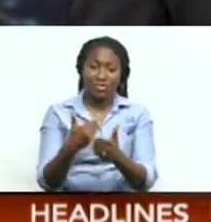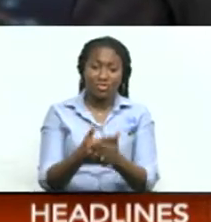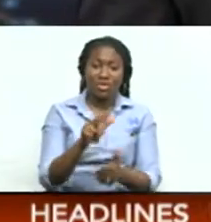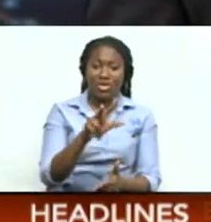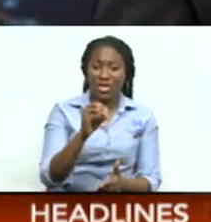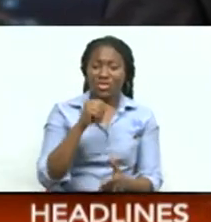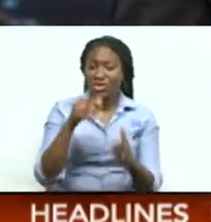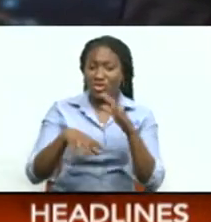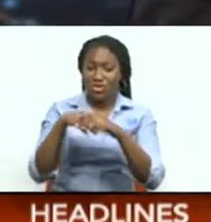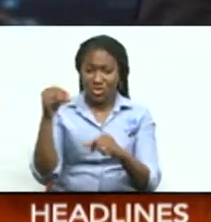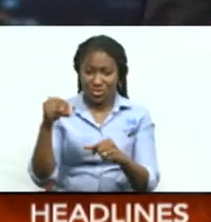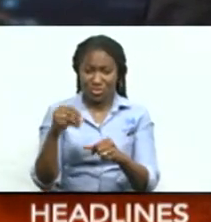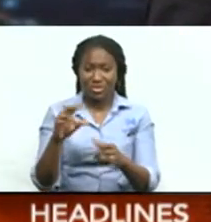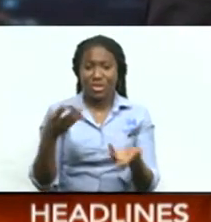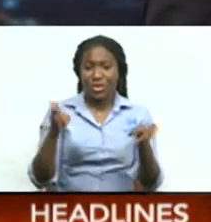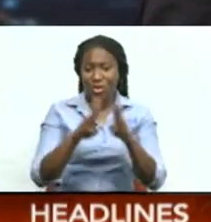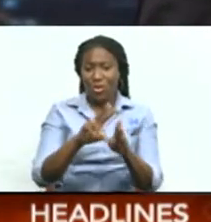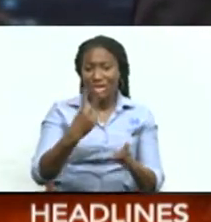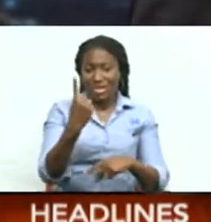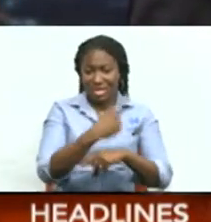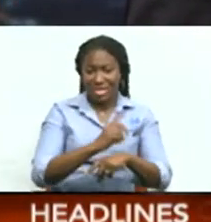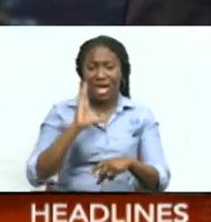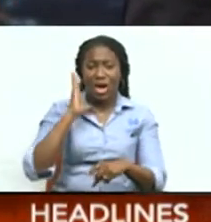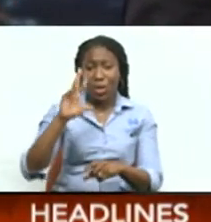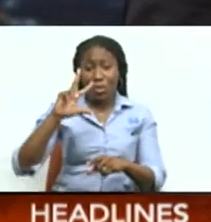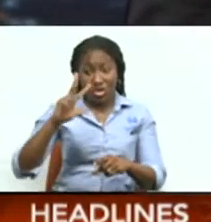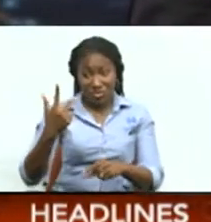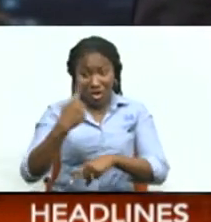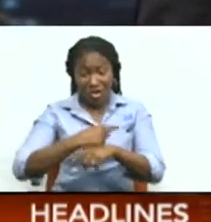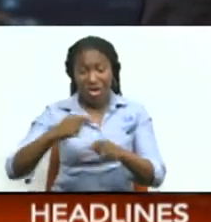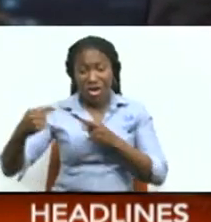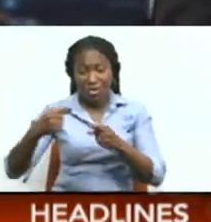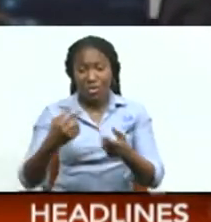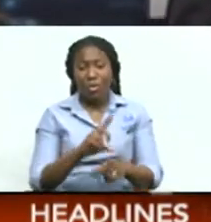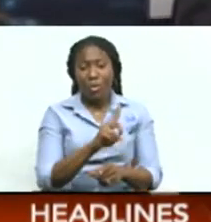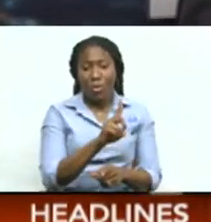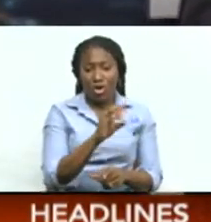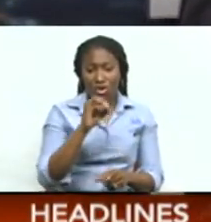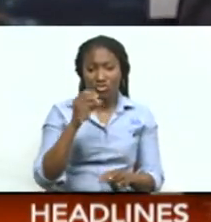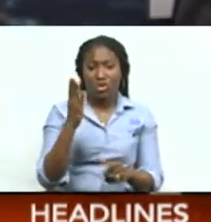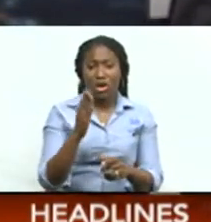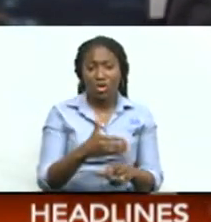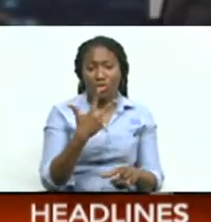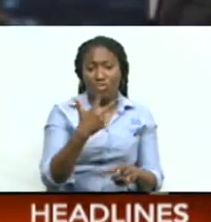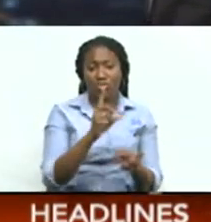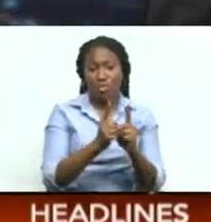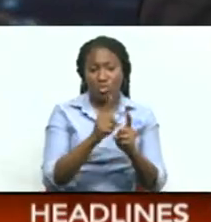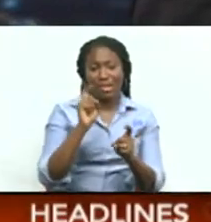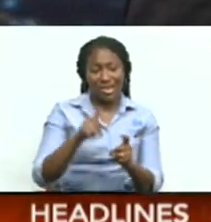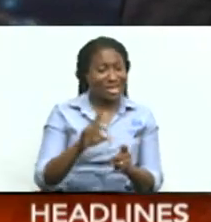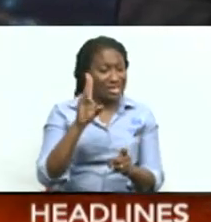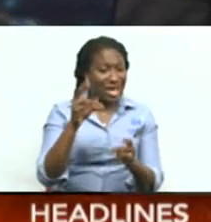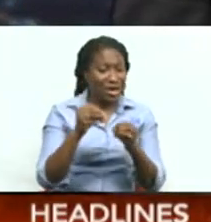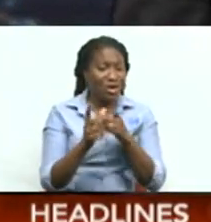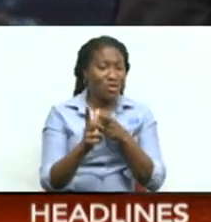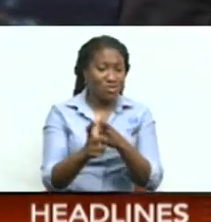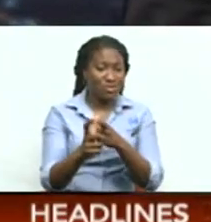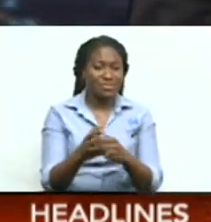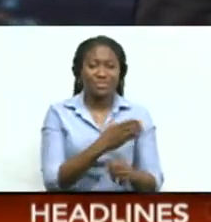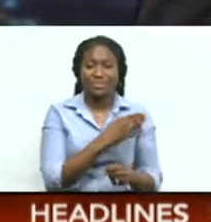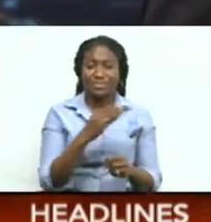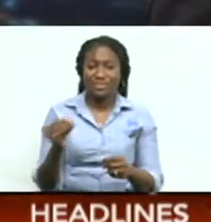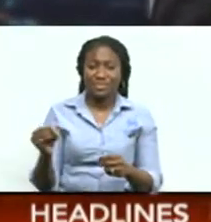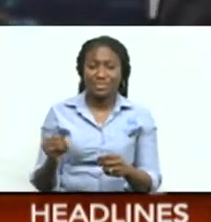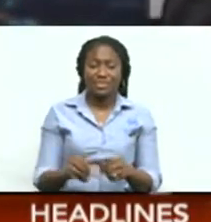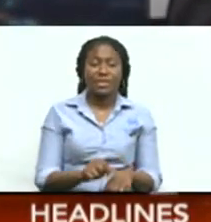30 at the close of day 2 TNT will resume on 100 for the loss of three wickets Trailing by just seven runs Meanwhile, the domestic